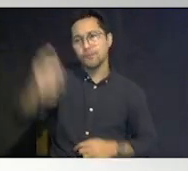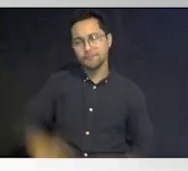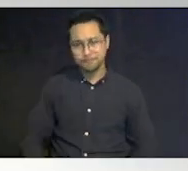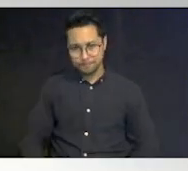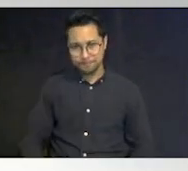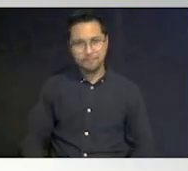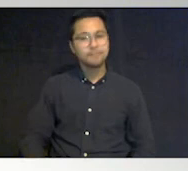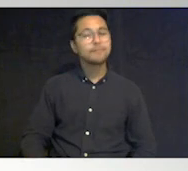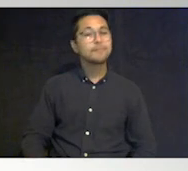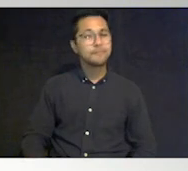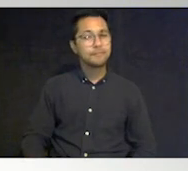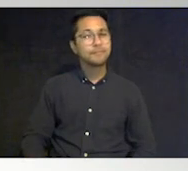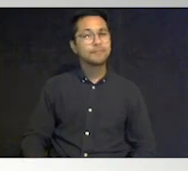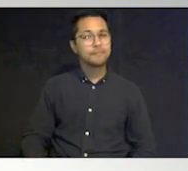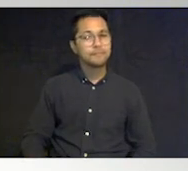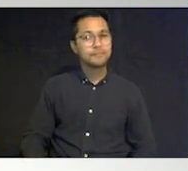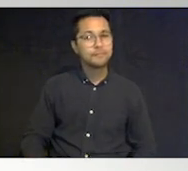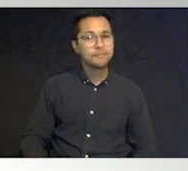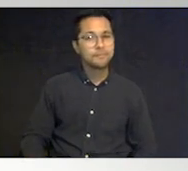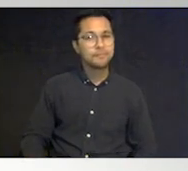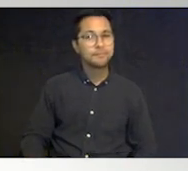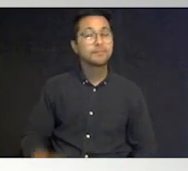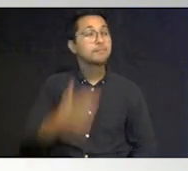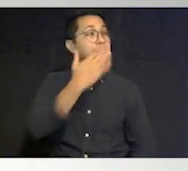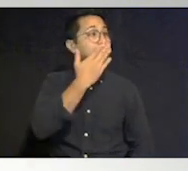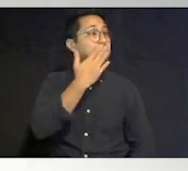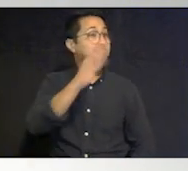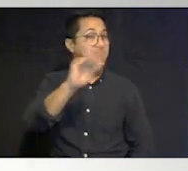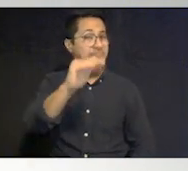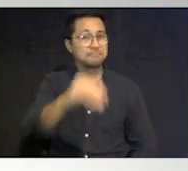guys